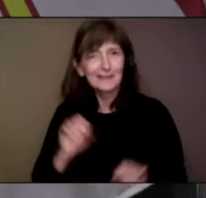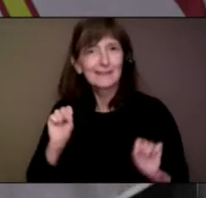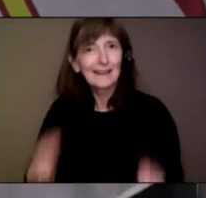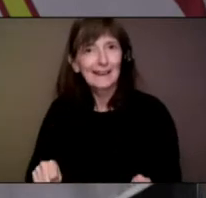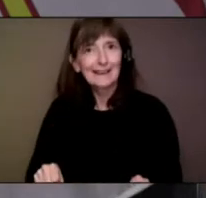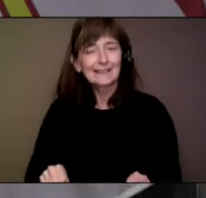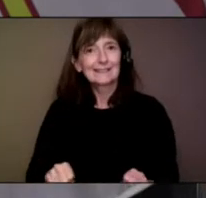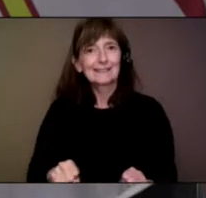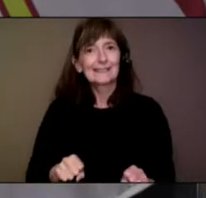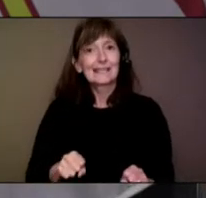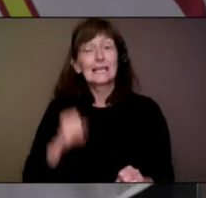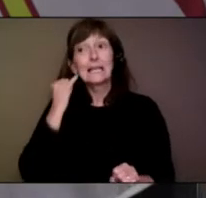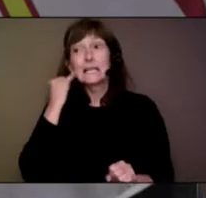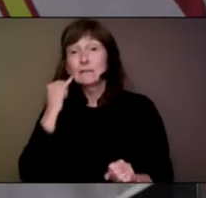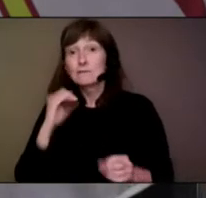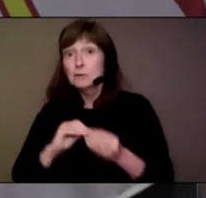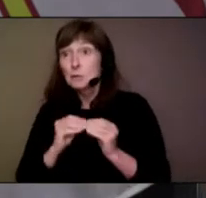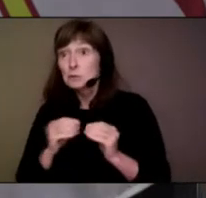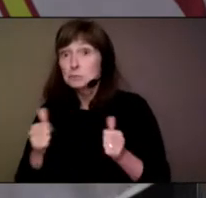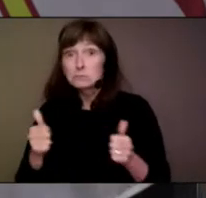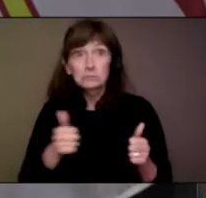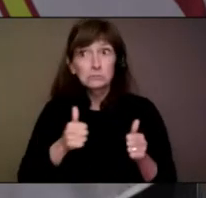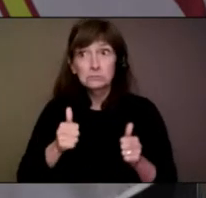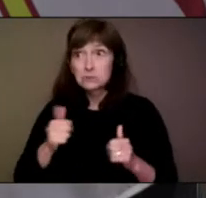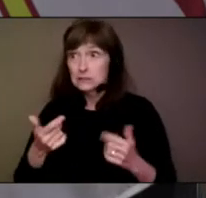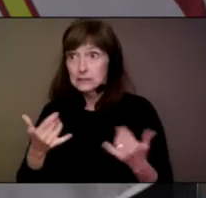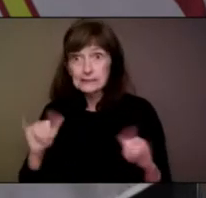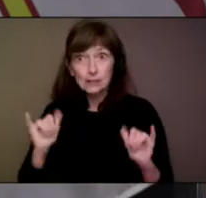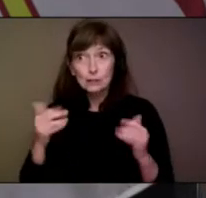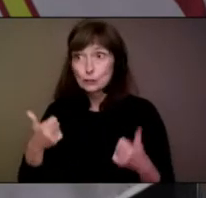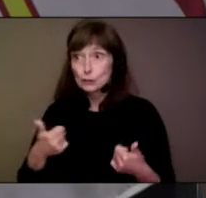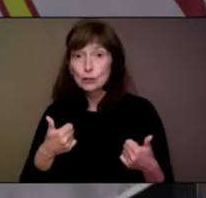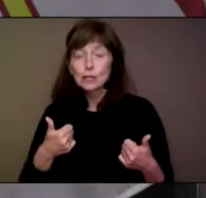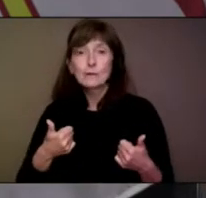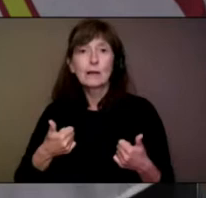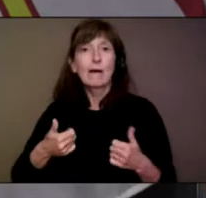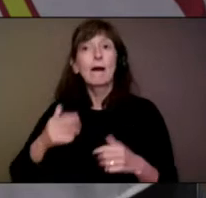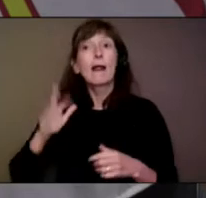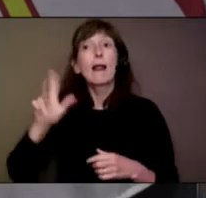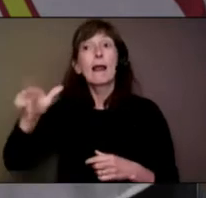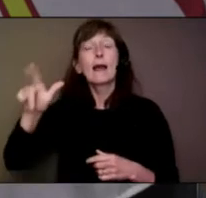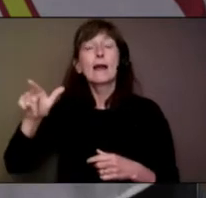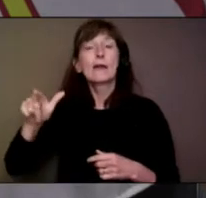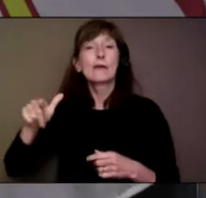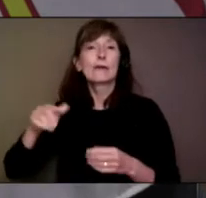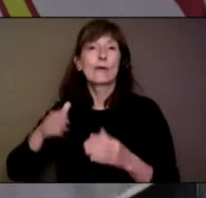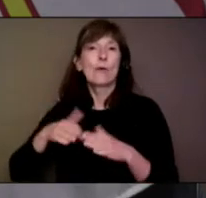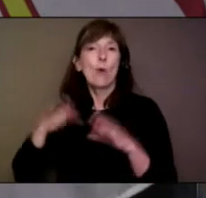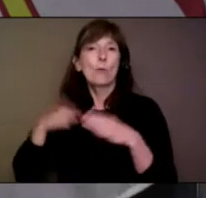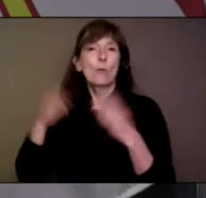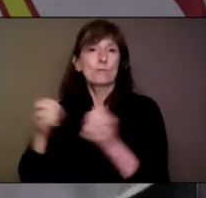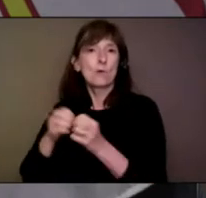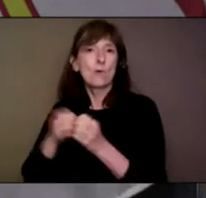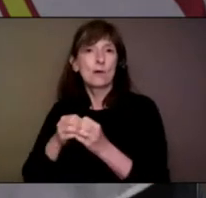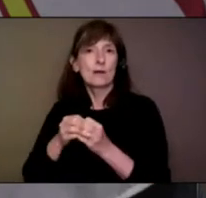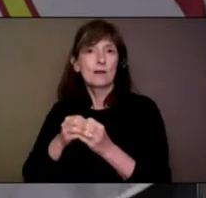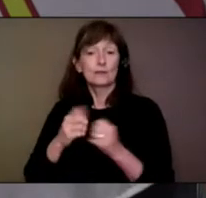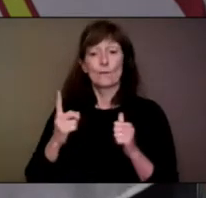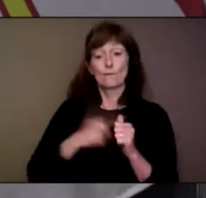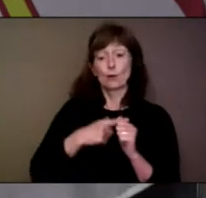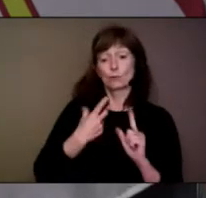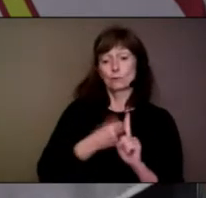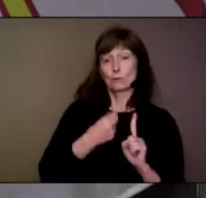even more restrictions in the weeks ahead. And getting the first dose numbers up will give us more assurance on the level of protection.